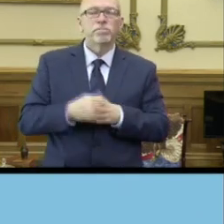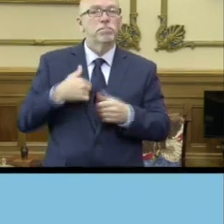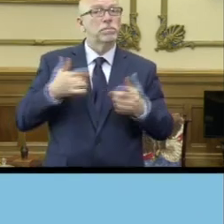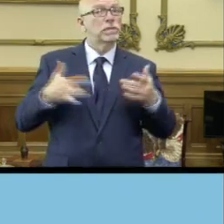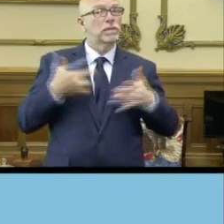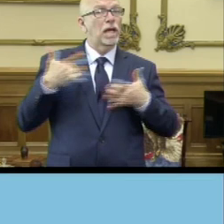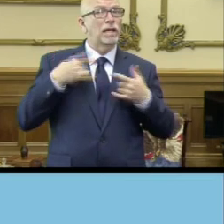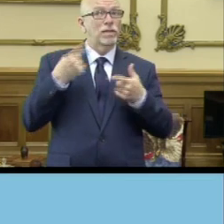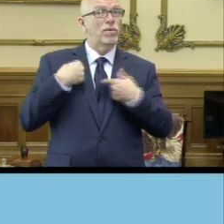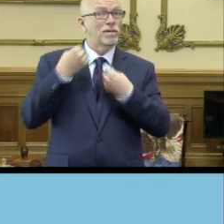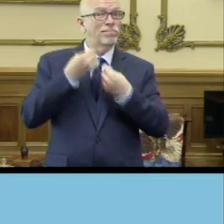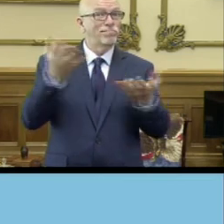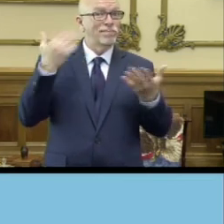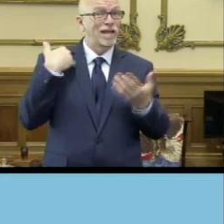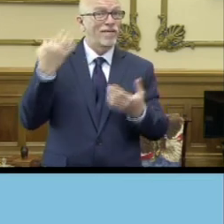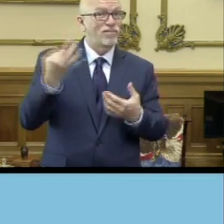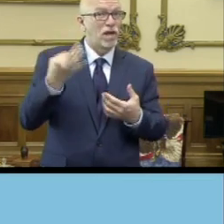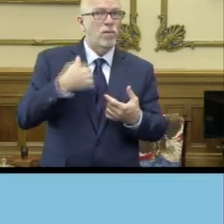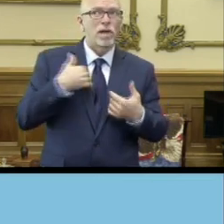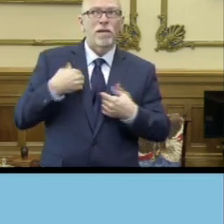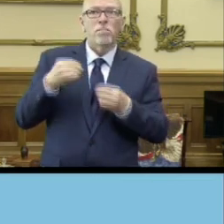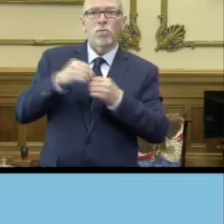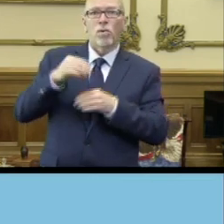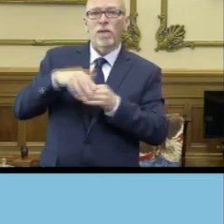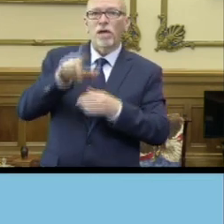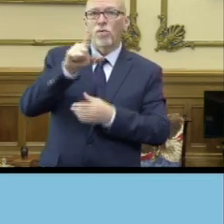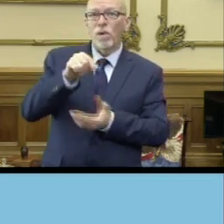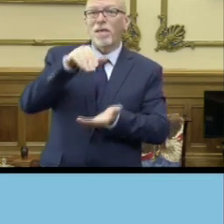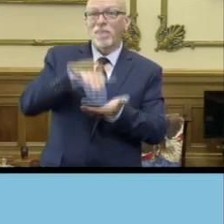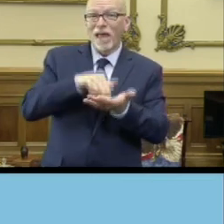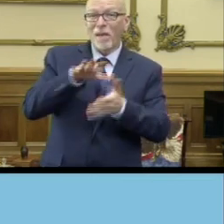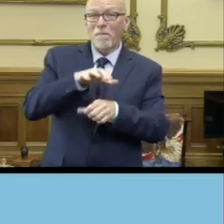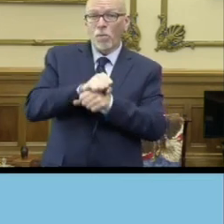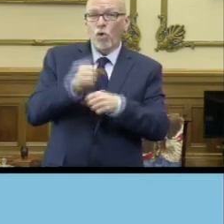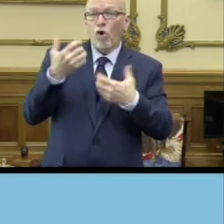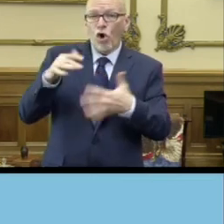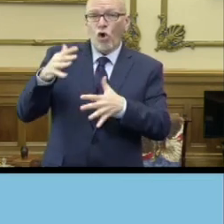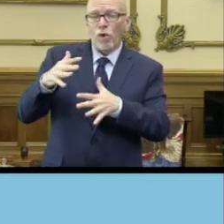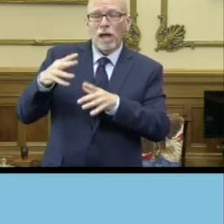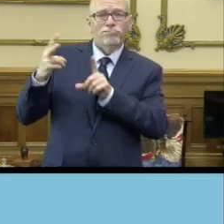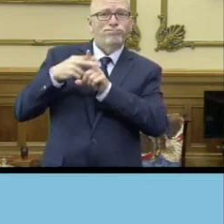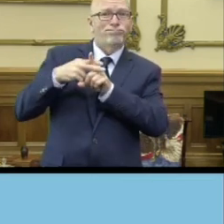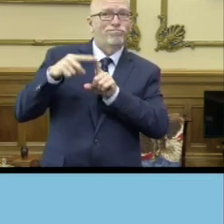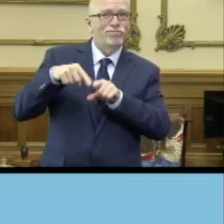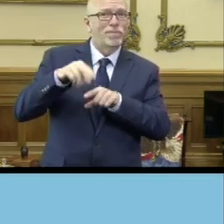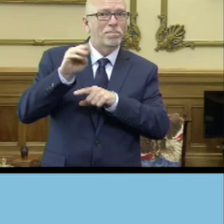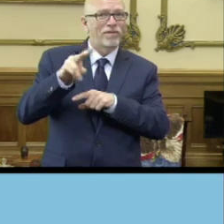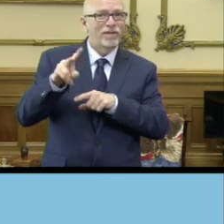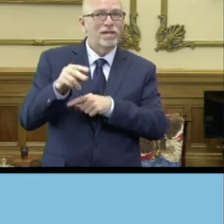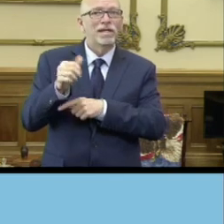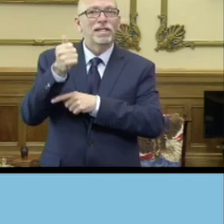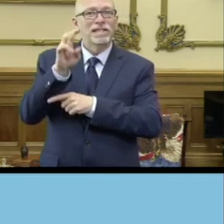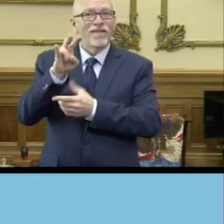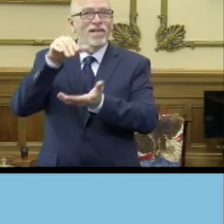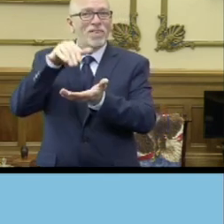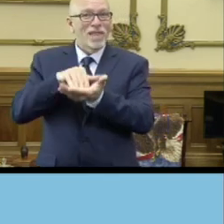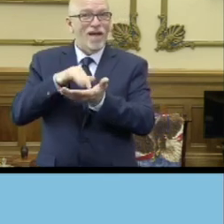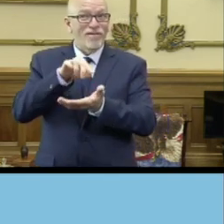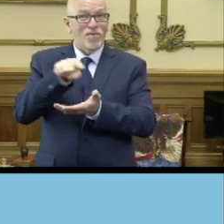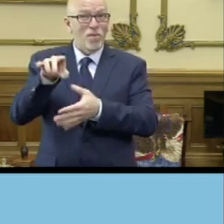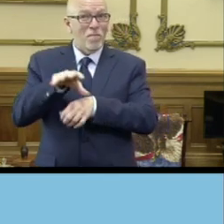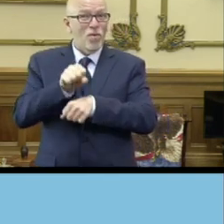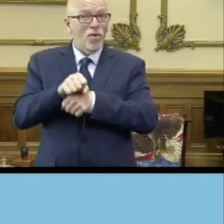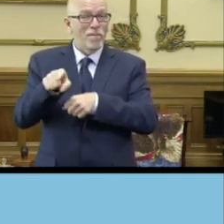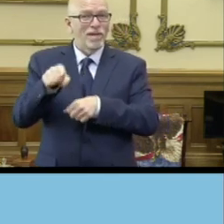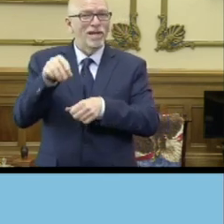since announcing this on Friday, we've had over 20,000 appointments already made with the BMV, and 17,000 of those are